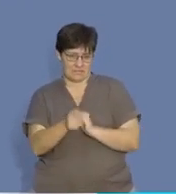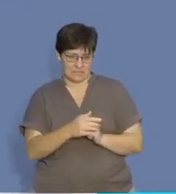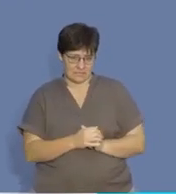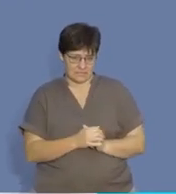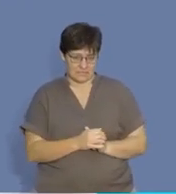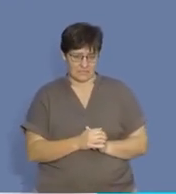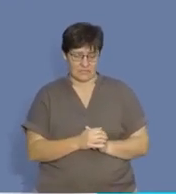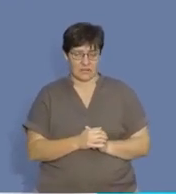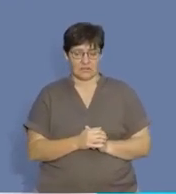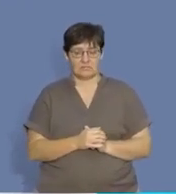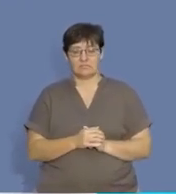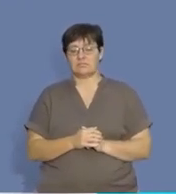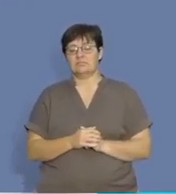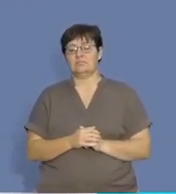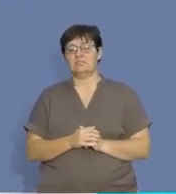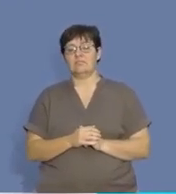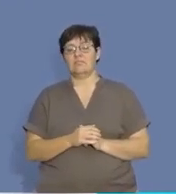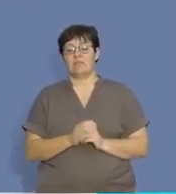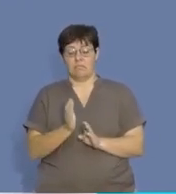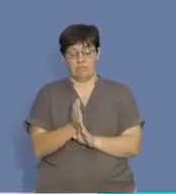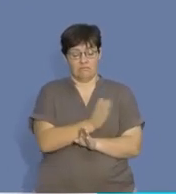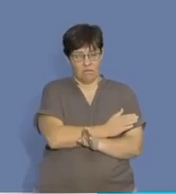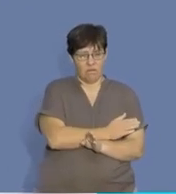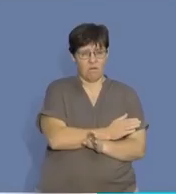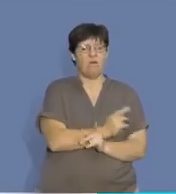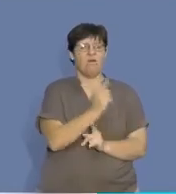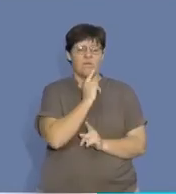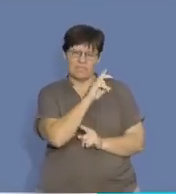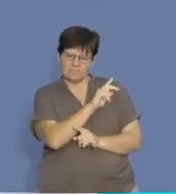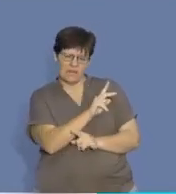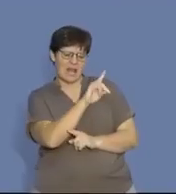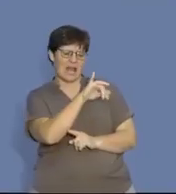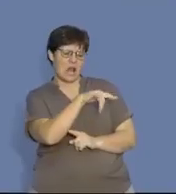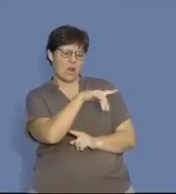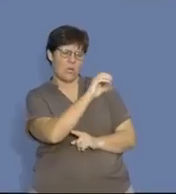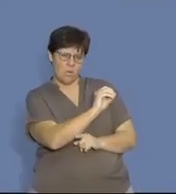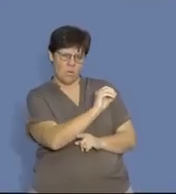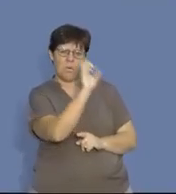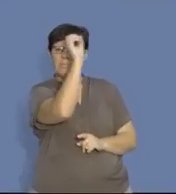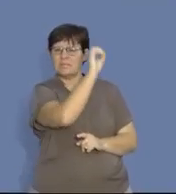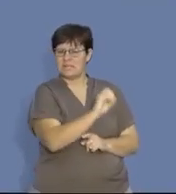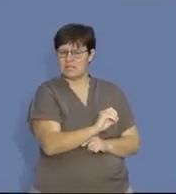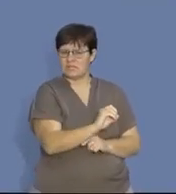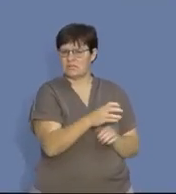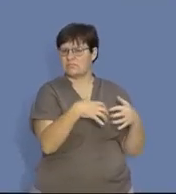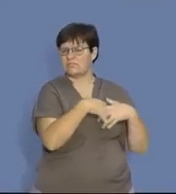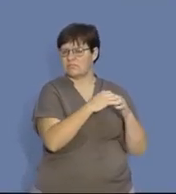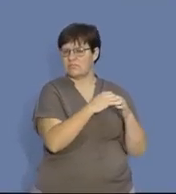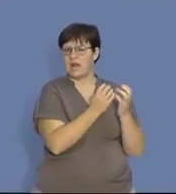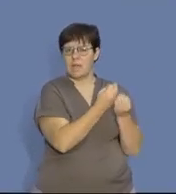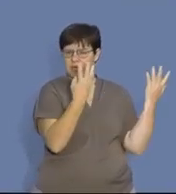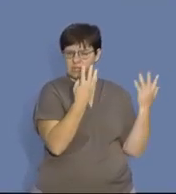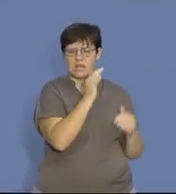So, before the ad break, we calculated that Tino's, or not Tino's rather, Kylo's percentage return